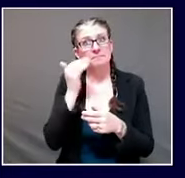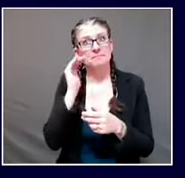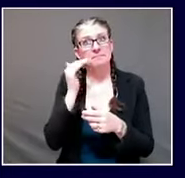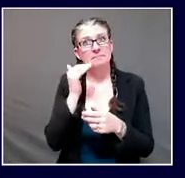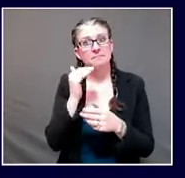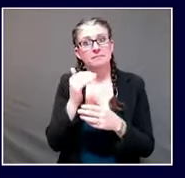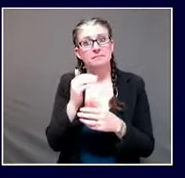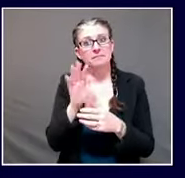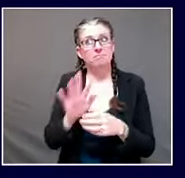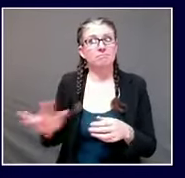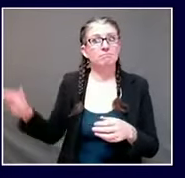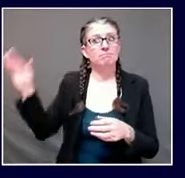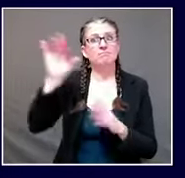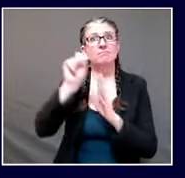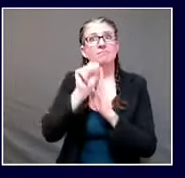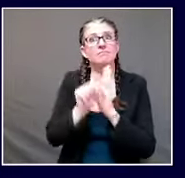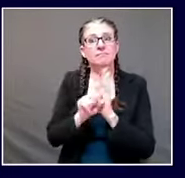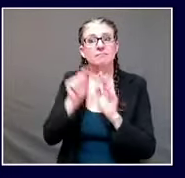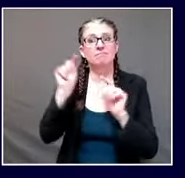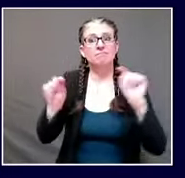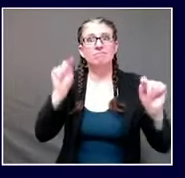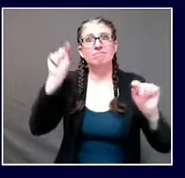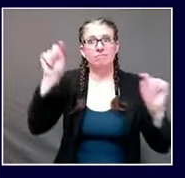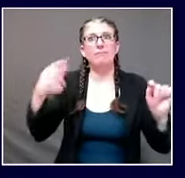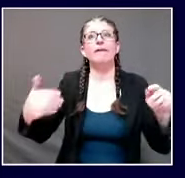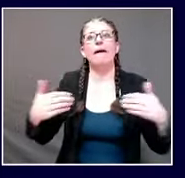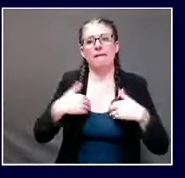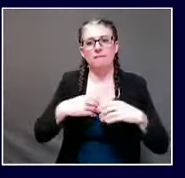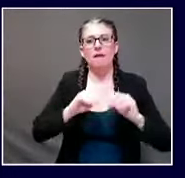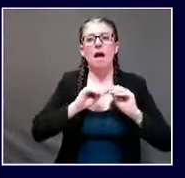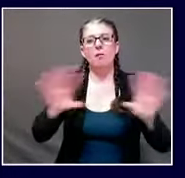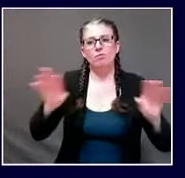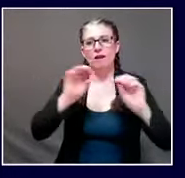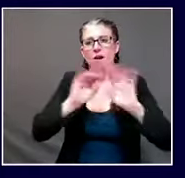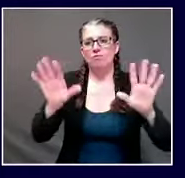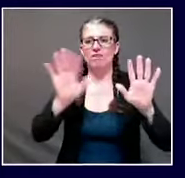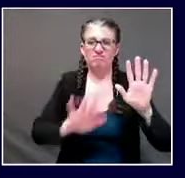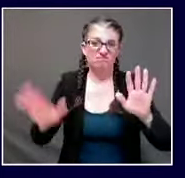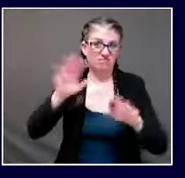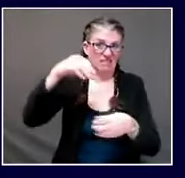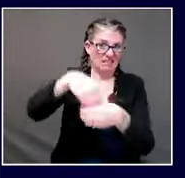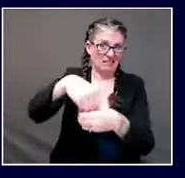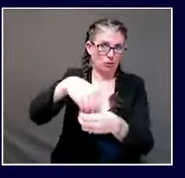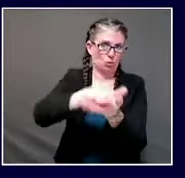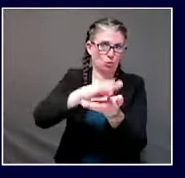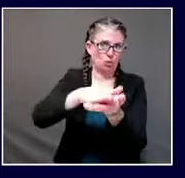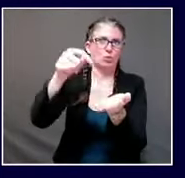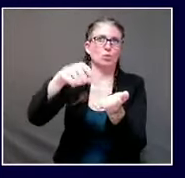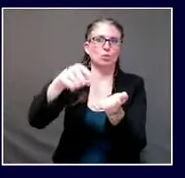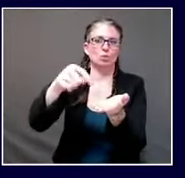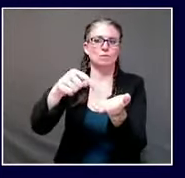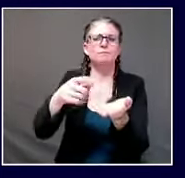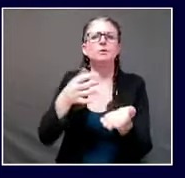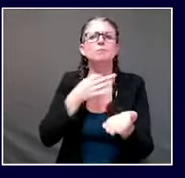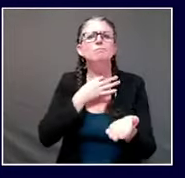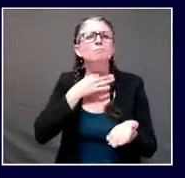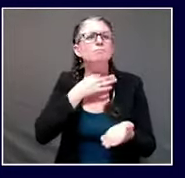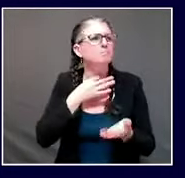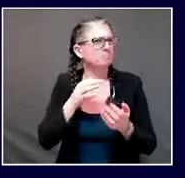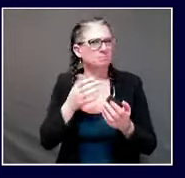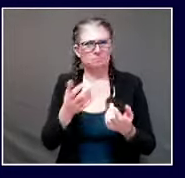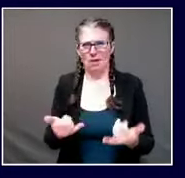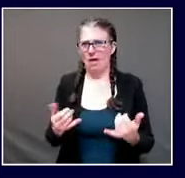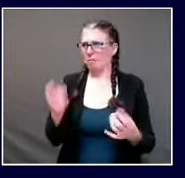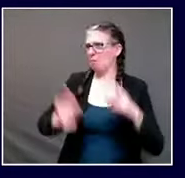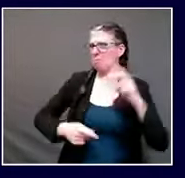so um what might have changed in these schools to lead to the spike in cases well what's what's